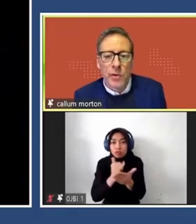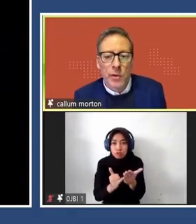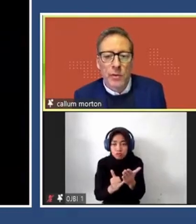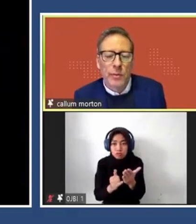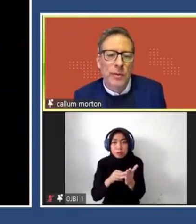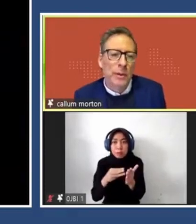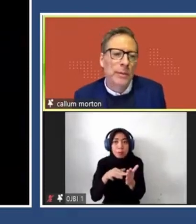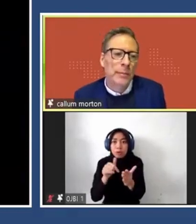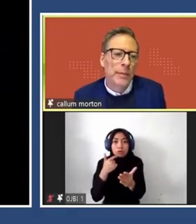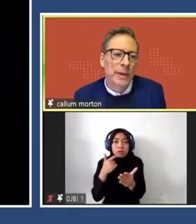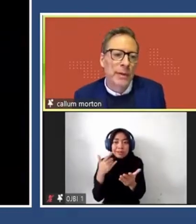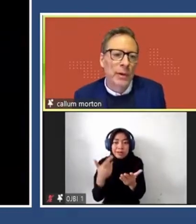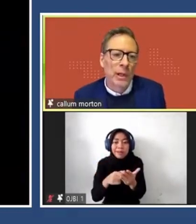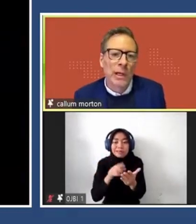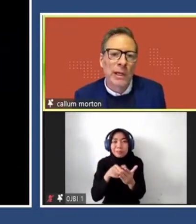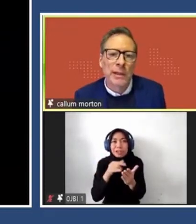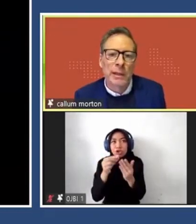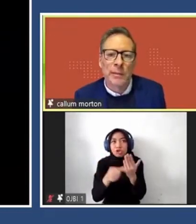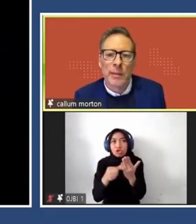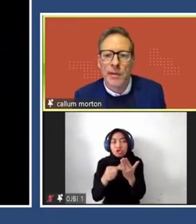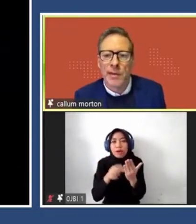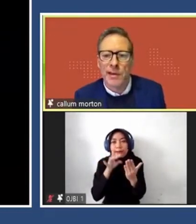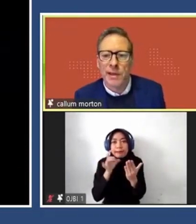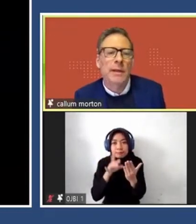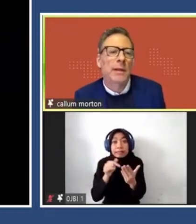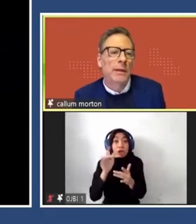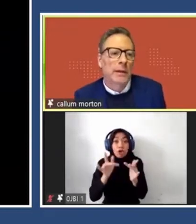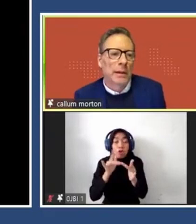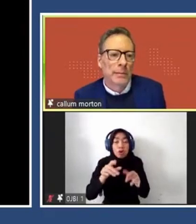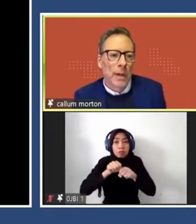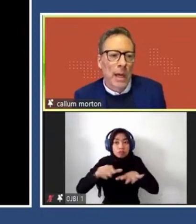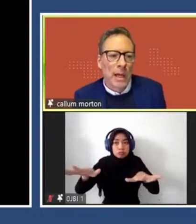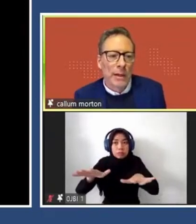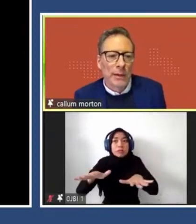critical review journal that is online every Saturday.